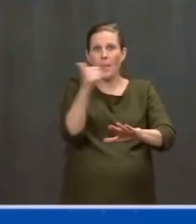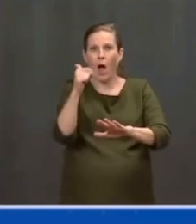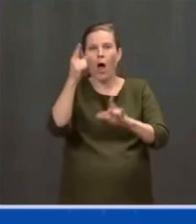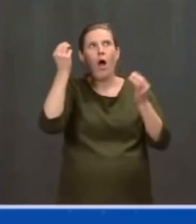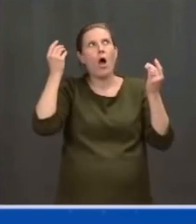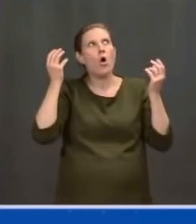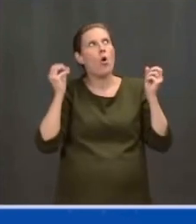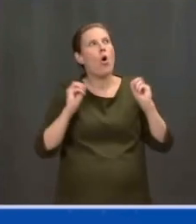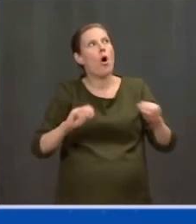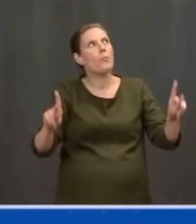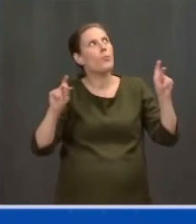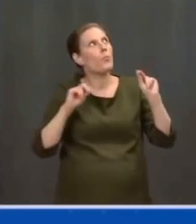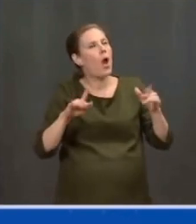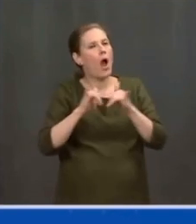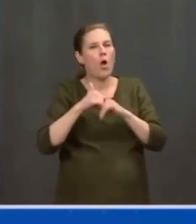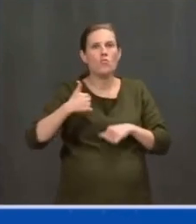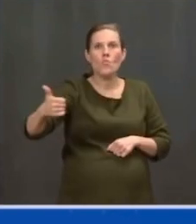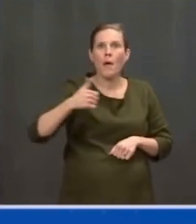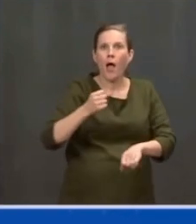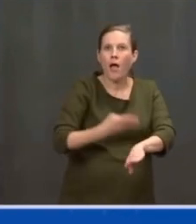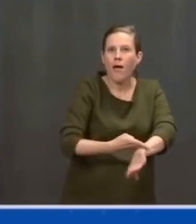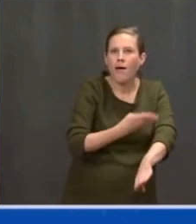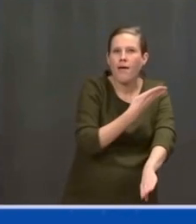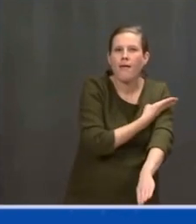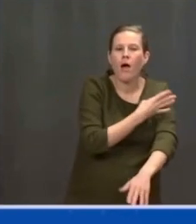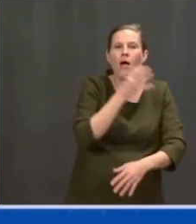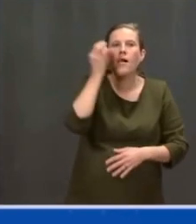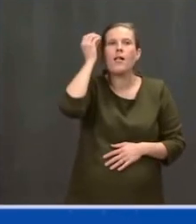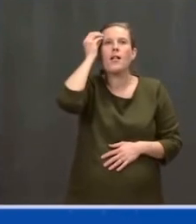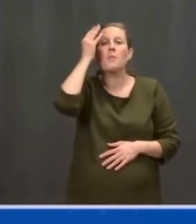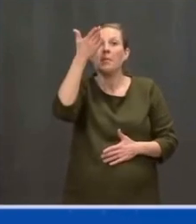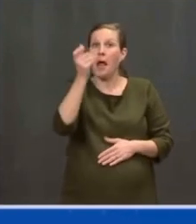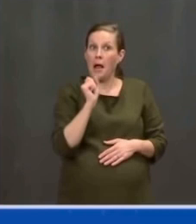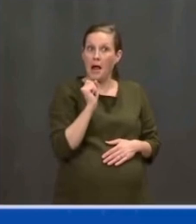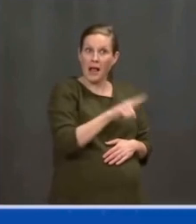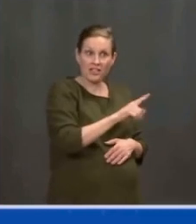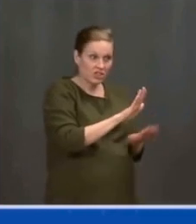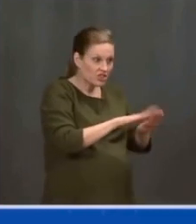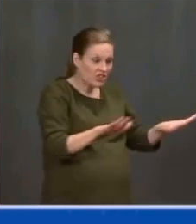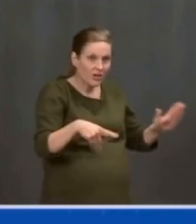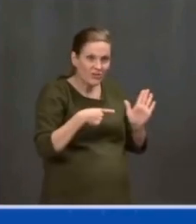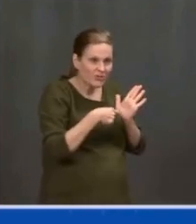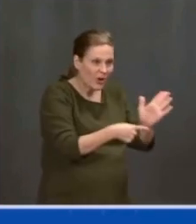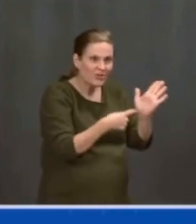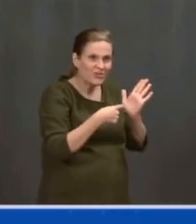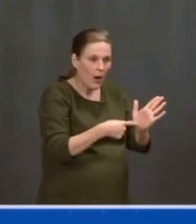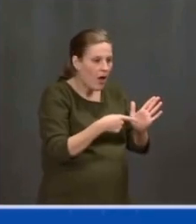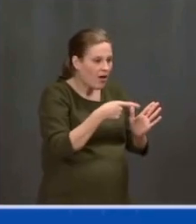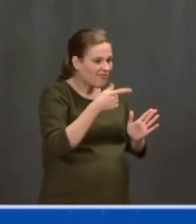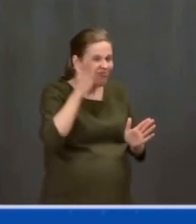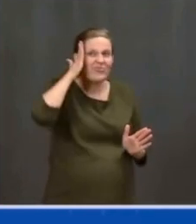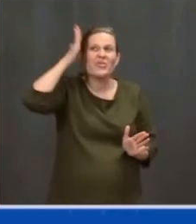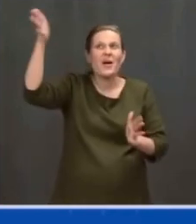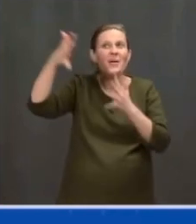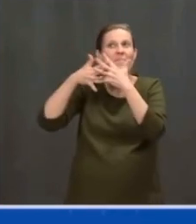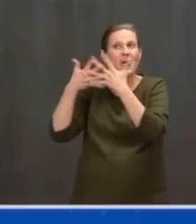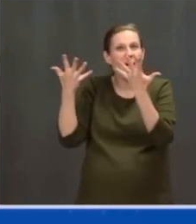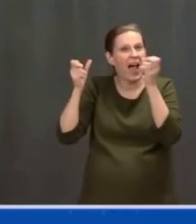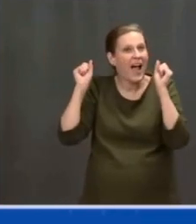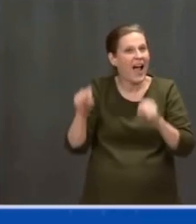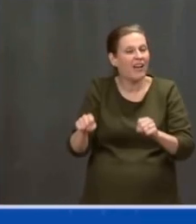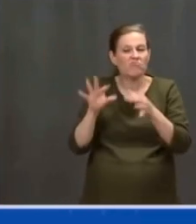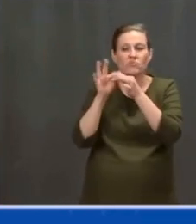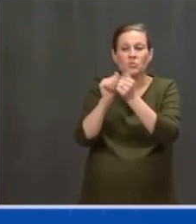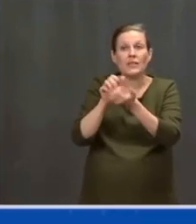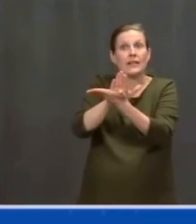handing your children and grandchildren a country that will lead the world in producing clean energy technology and will